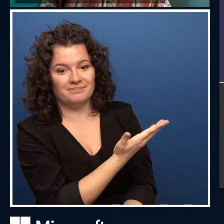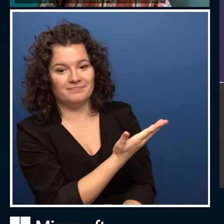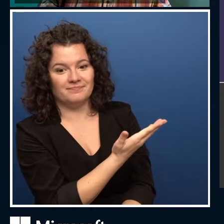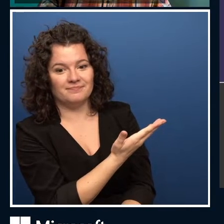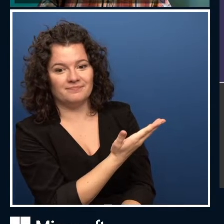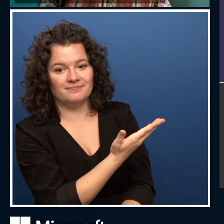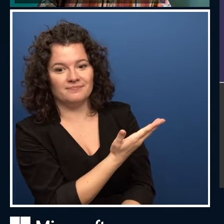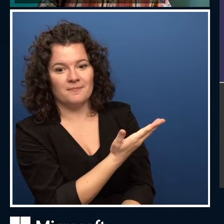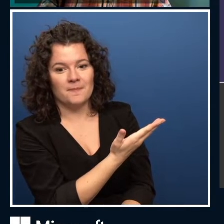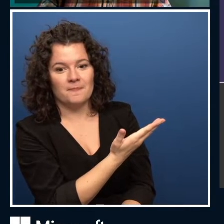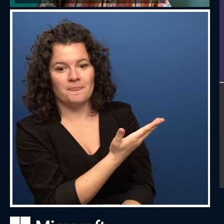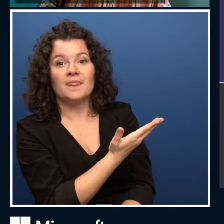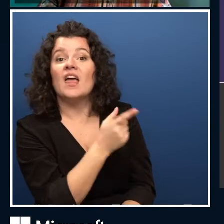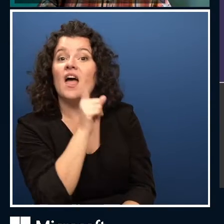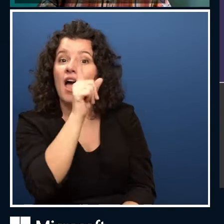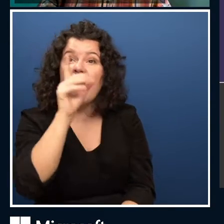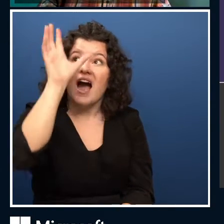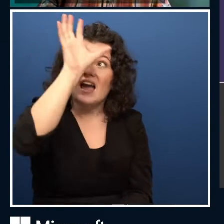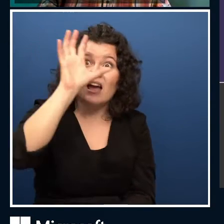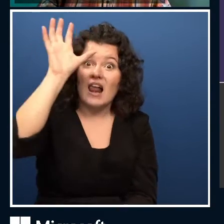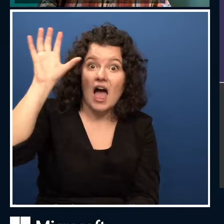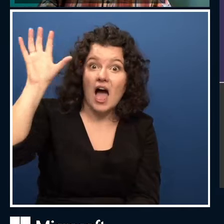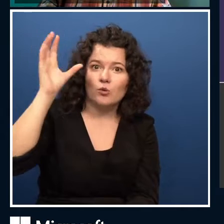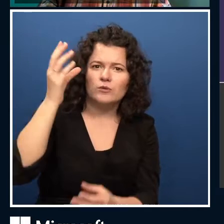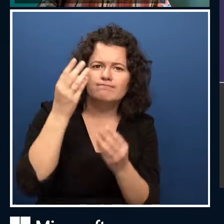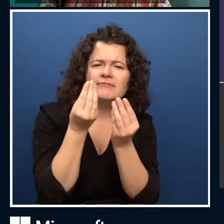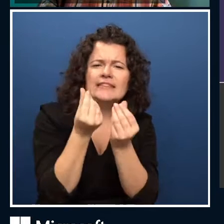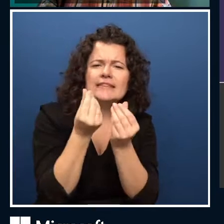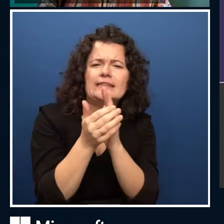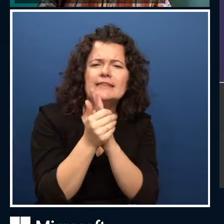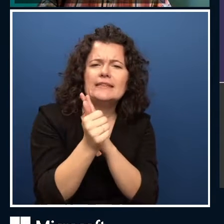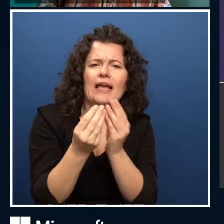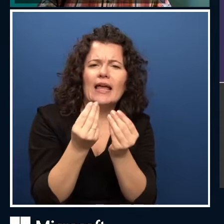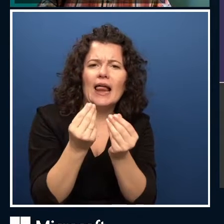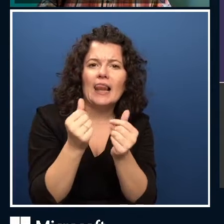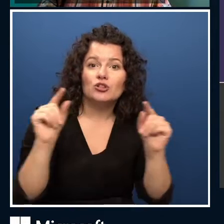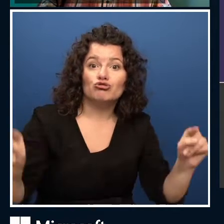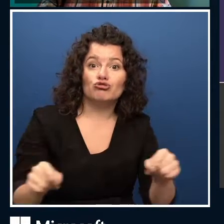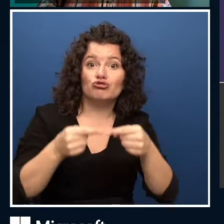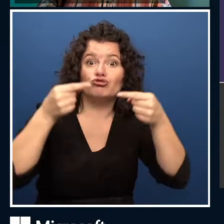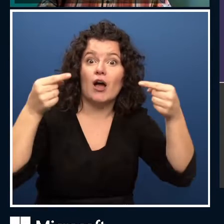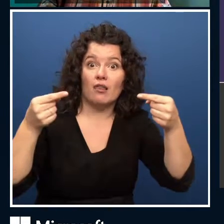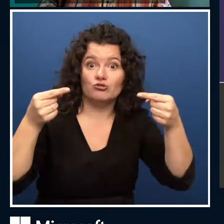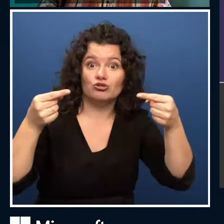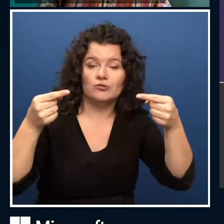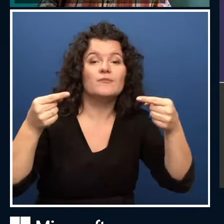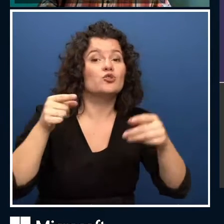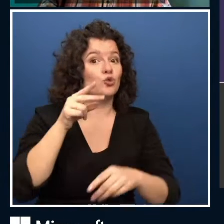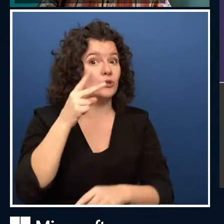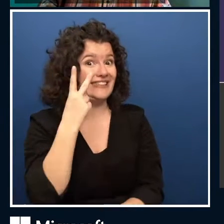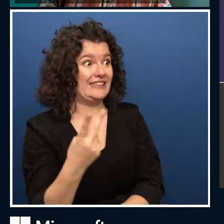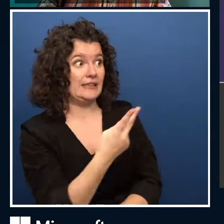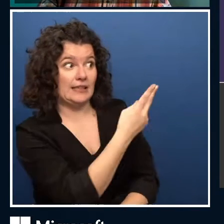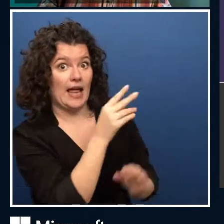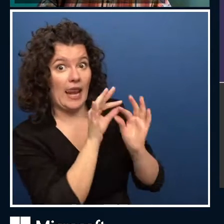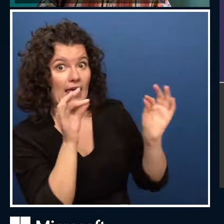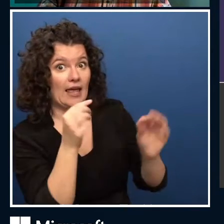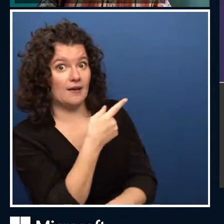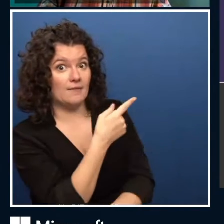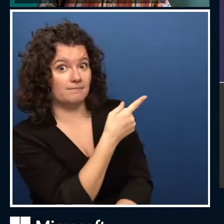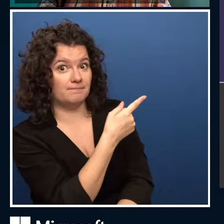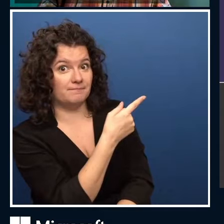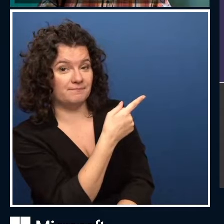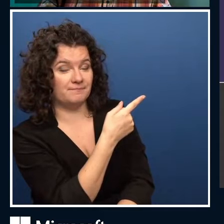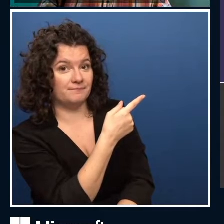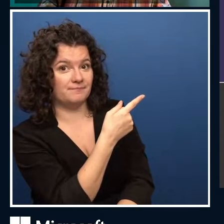Skills Challenge. So if you go to aka.ms.ai.challenge, you can go to this Global AI Student